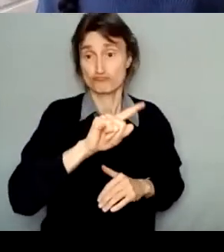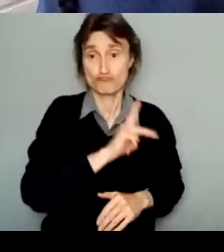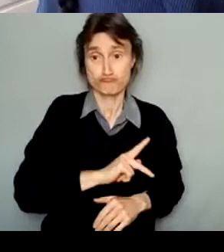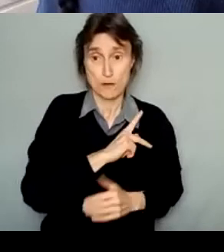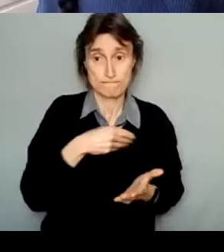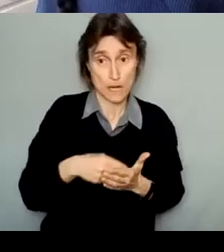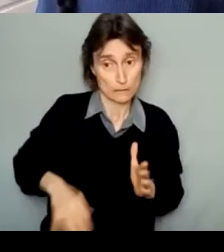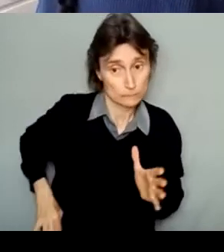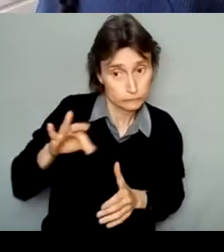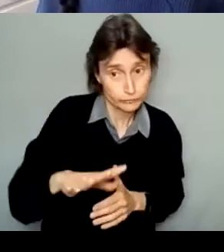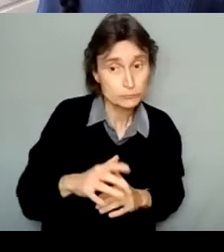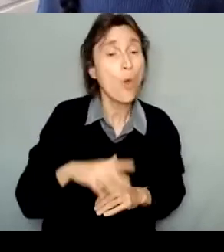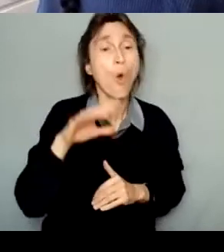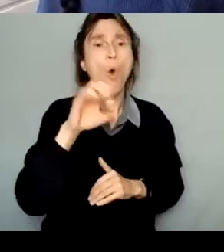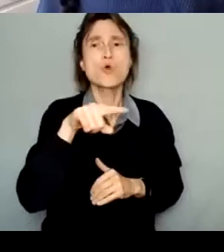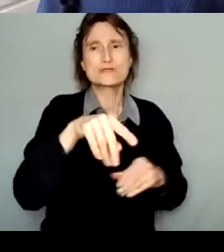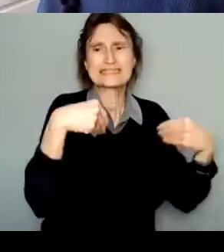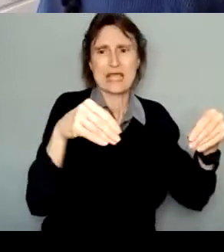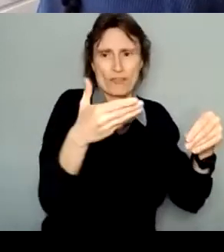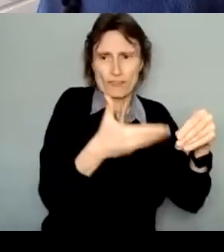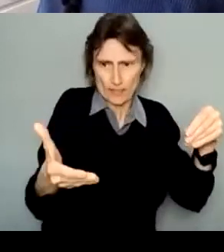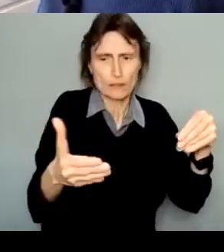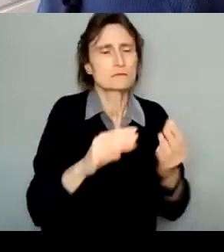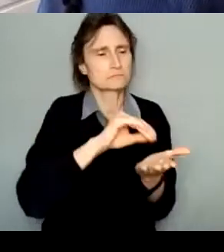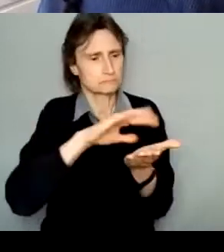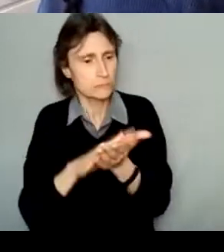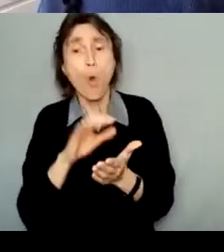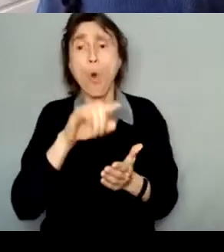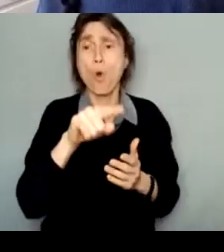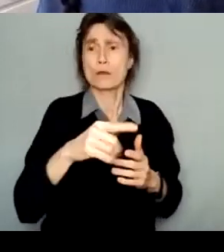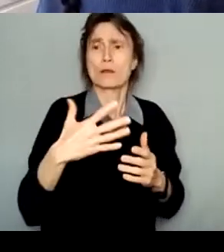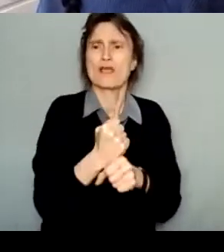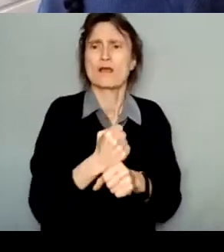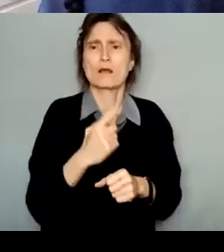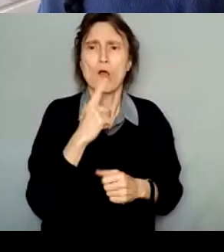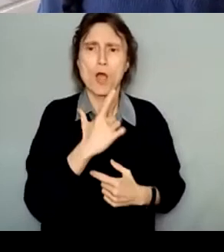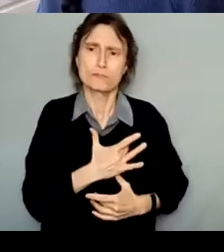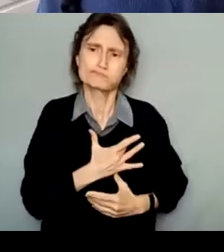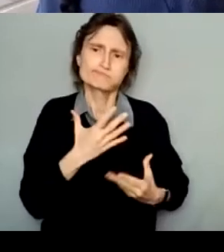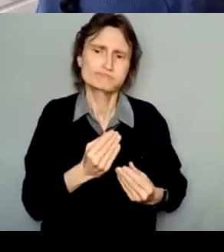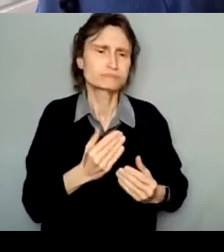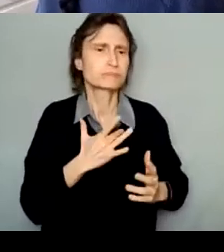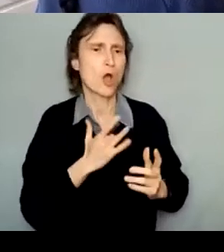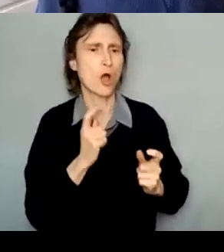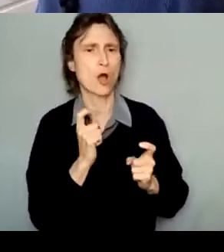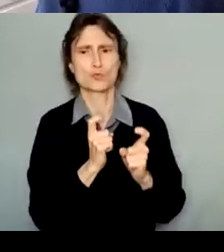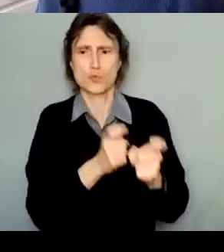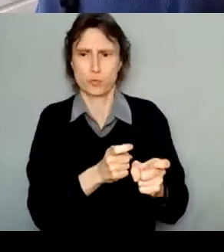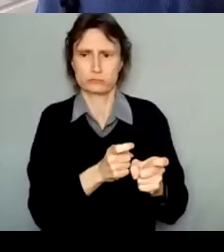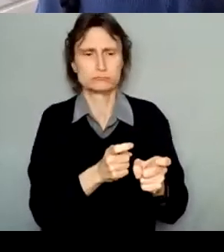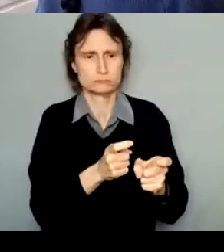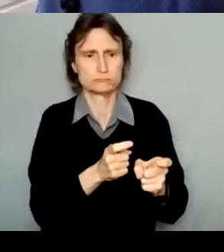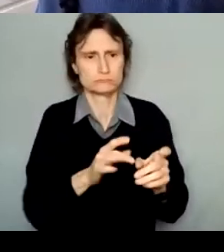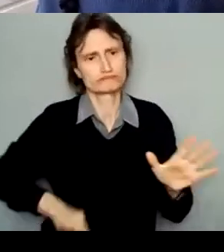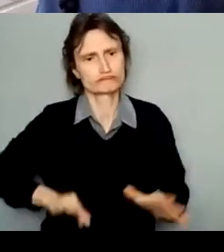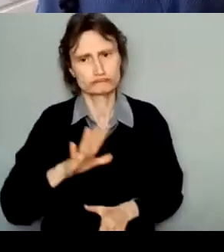earned revenue like sales, in-kind donations, etc. Grants are just one option for supporting